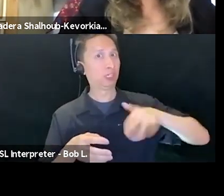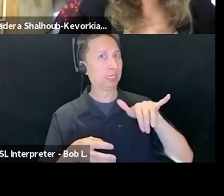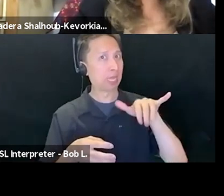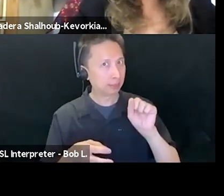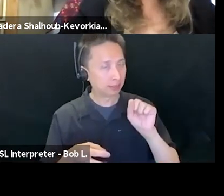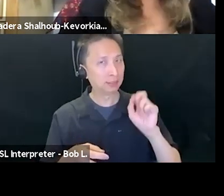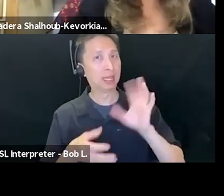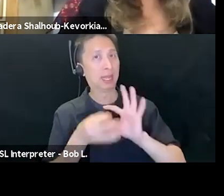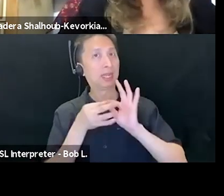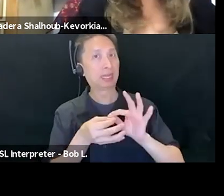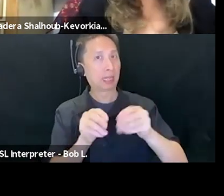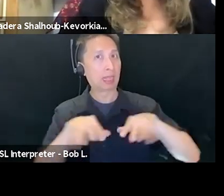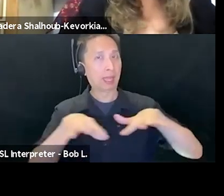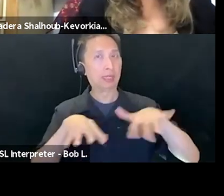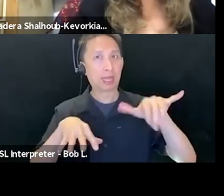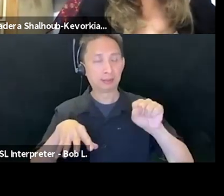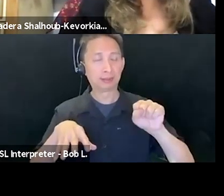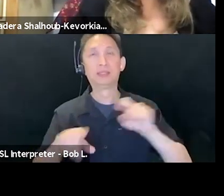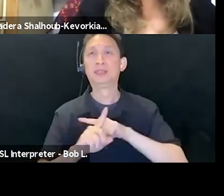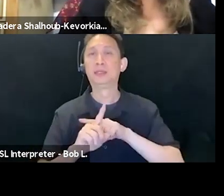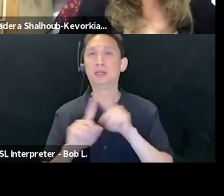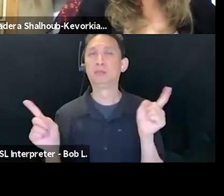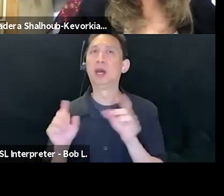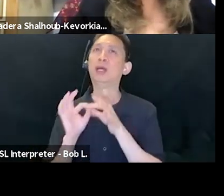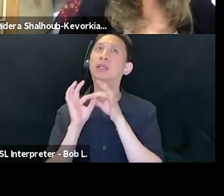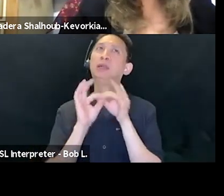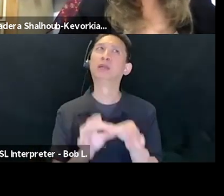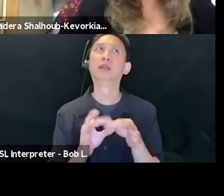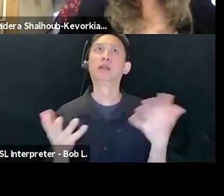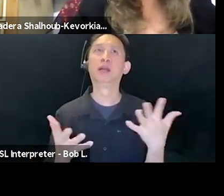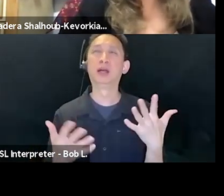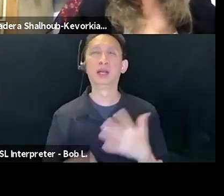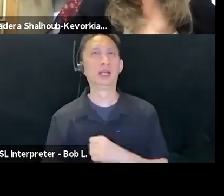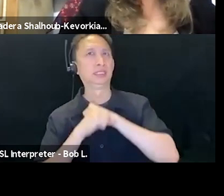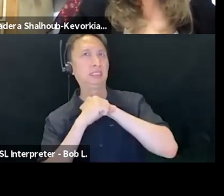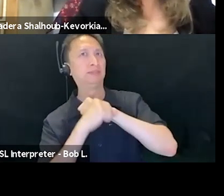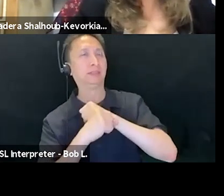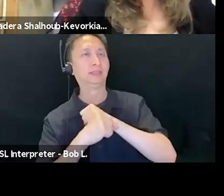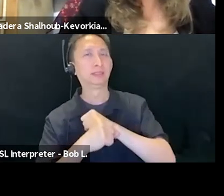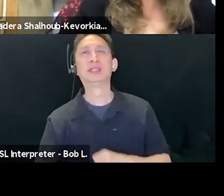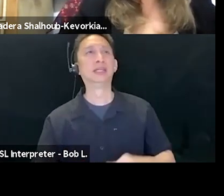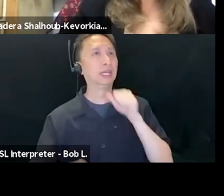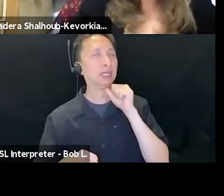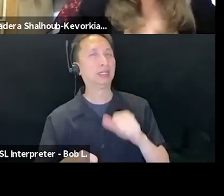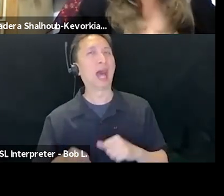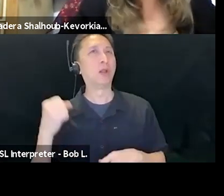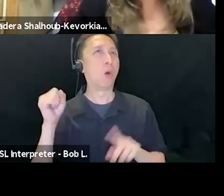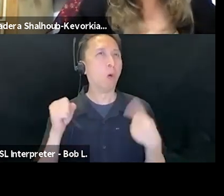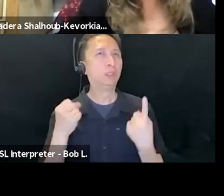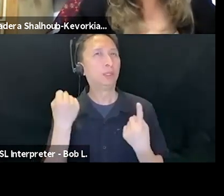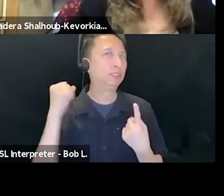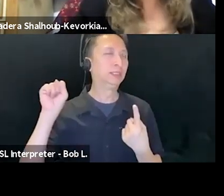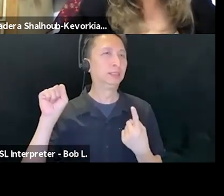are hinge around a defense of injustice, as opposed to resistance and a, and a